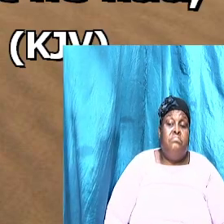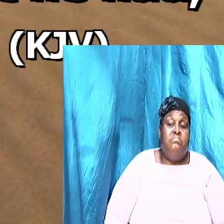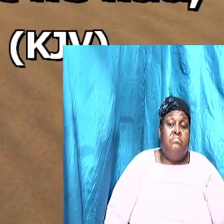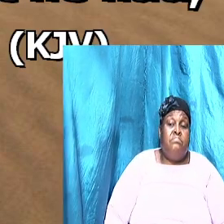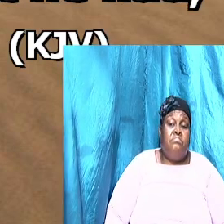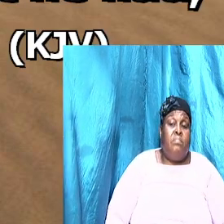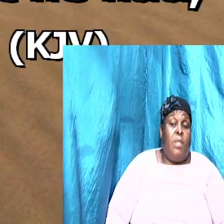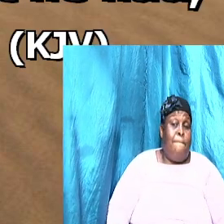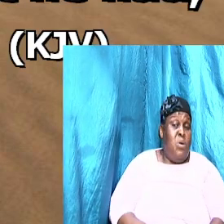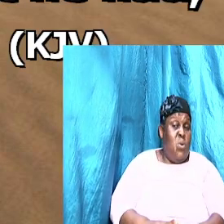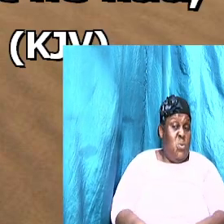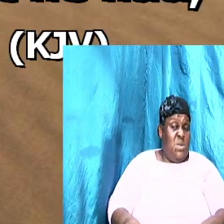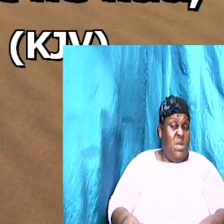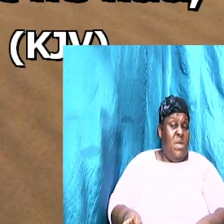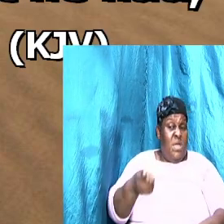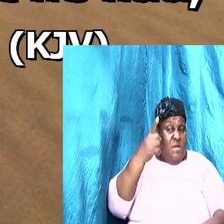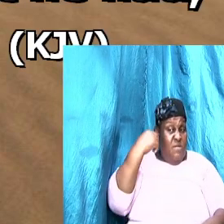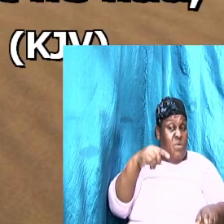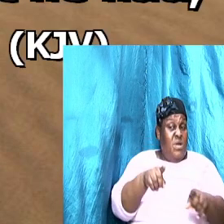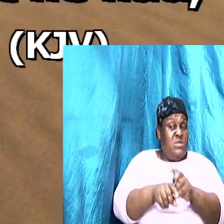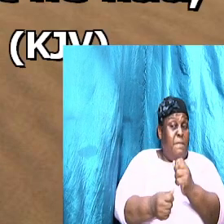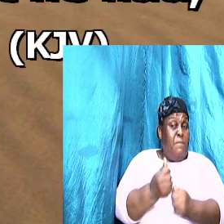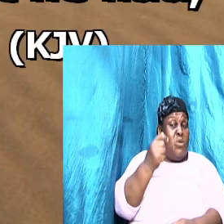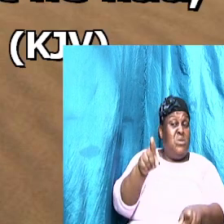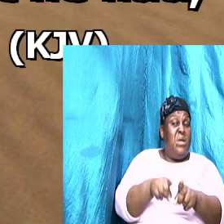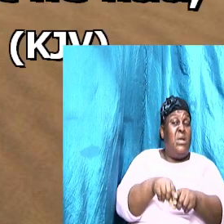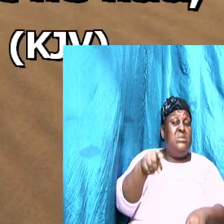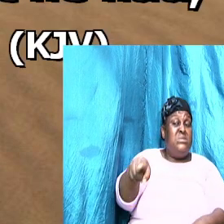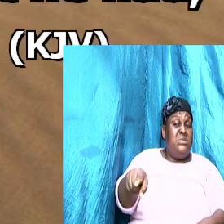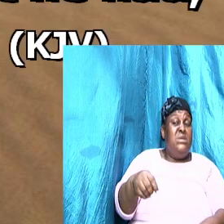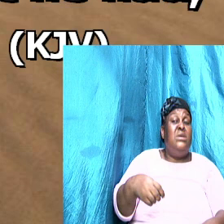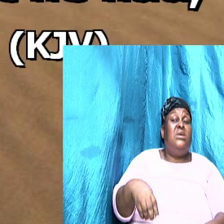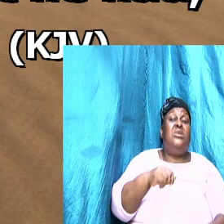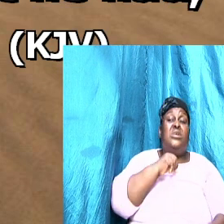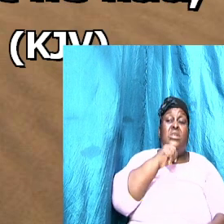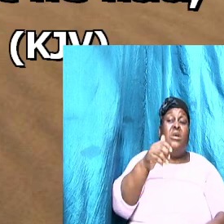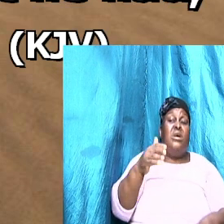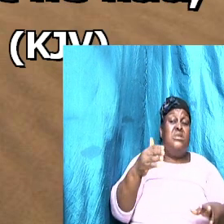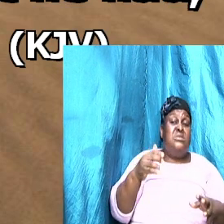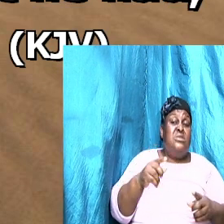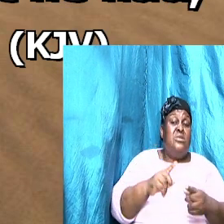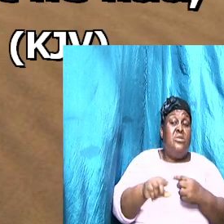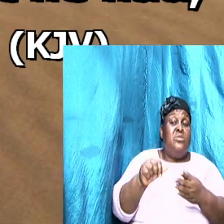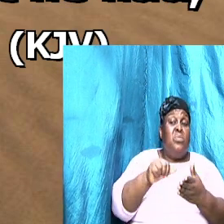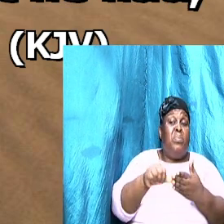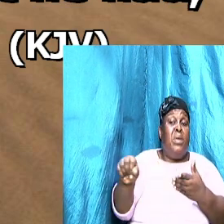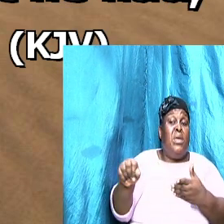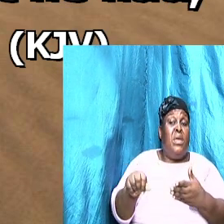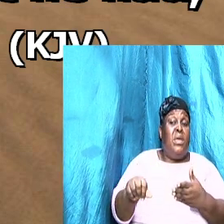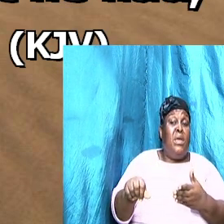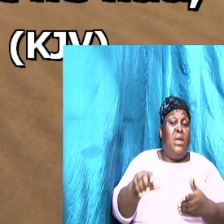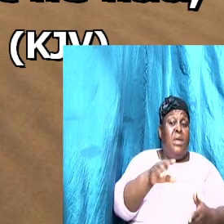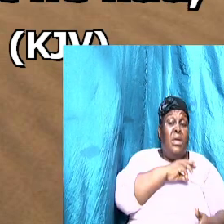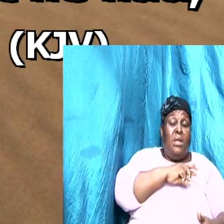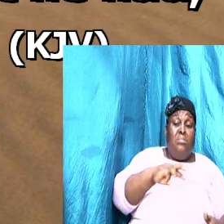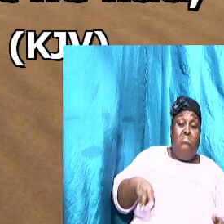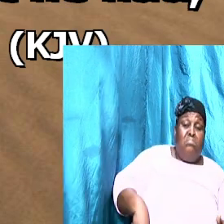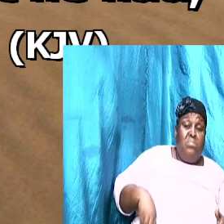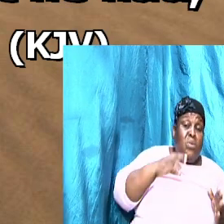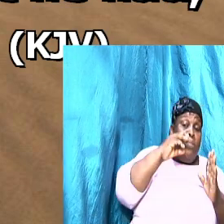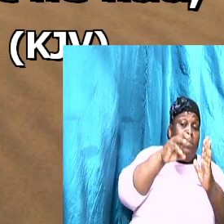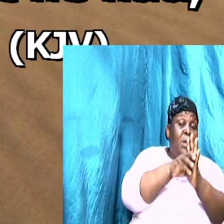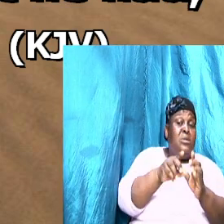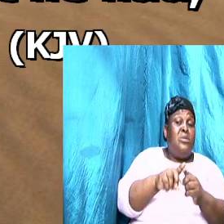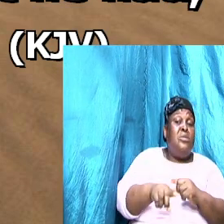But for as much as he had not to pay, his Lord commanded